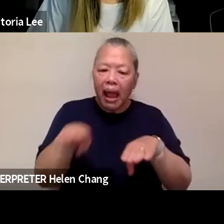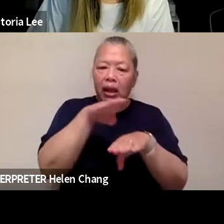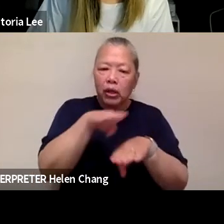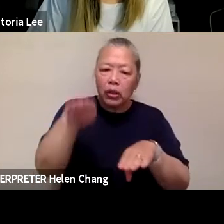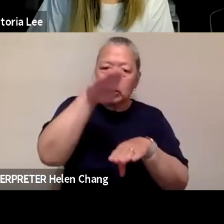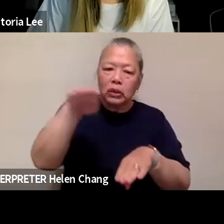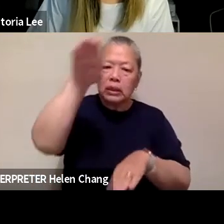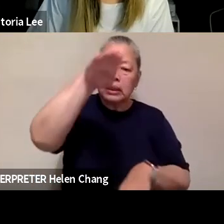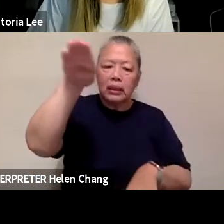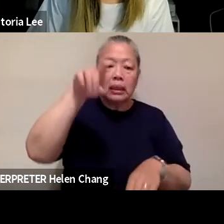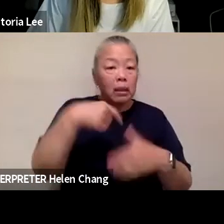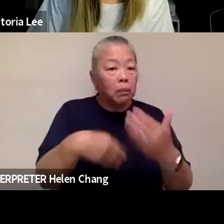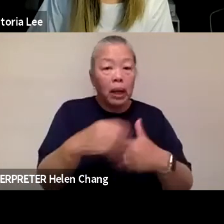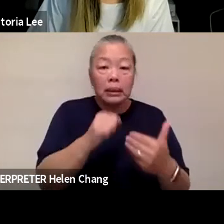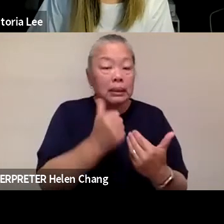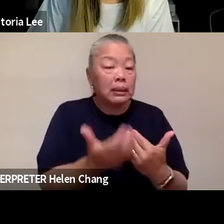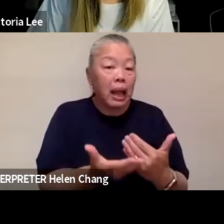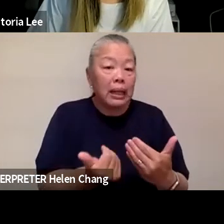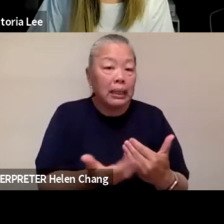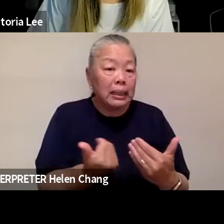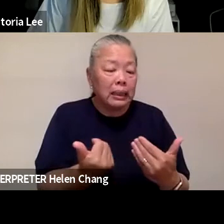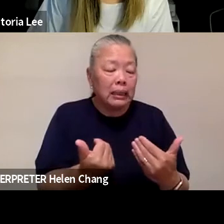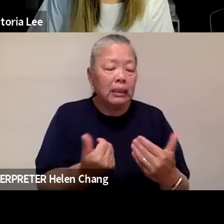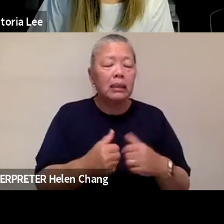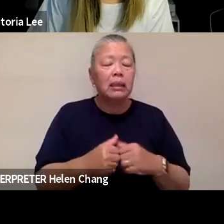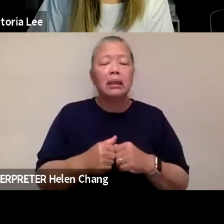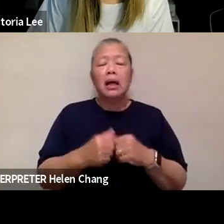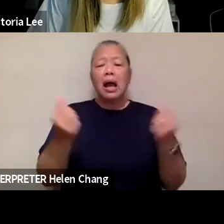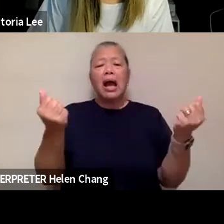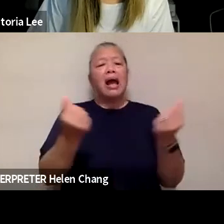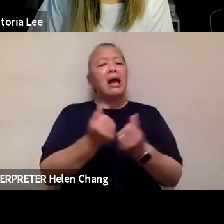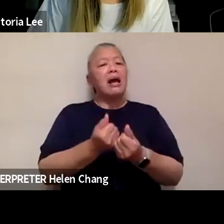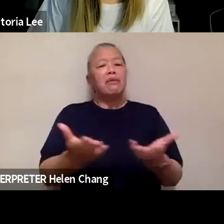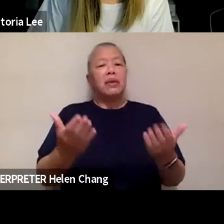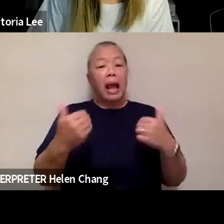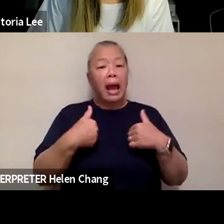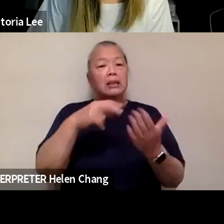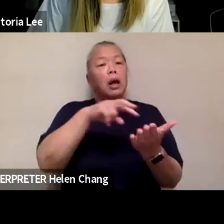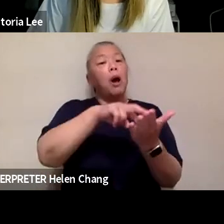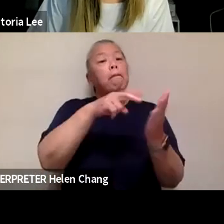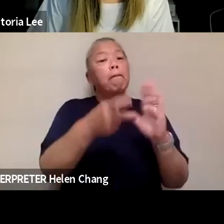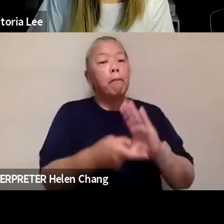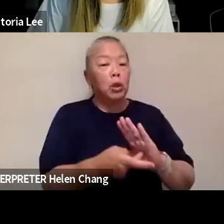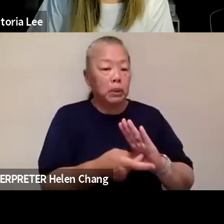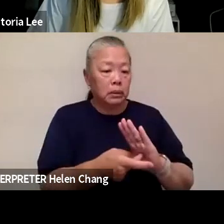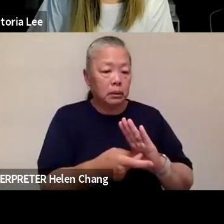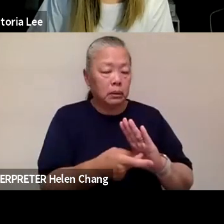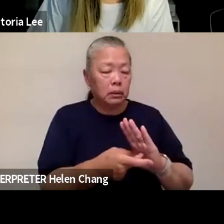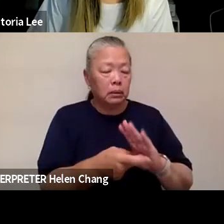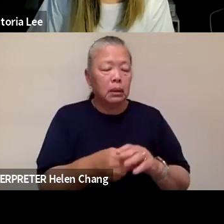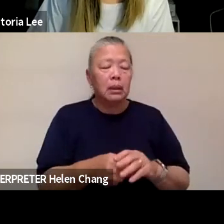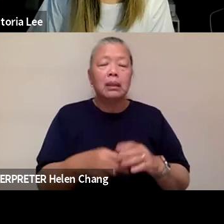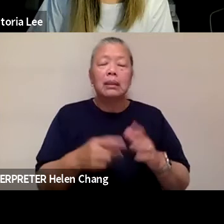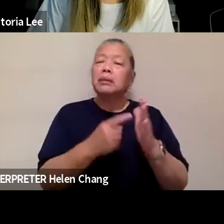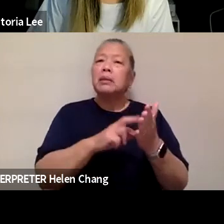So everything has a lot of, everything has so much purpose in Chinese cuisine, whether it's how something's